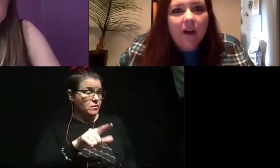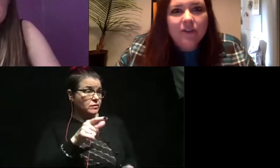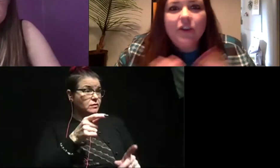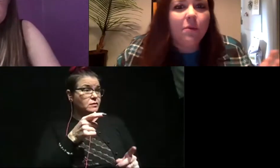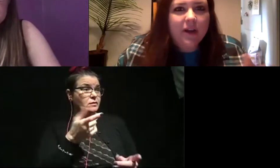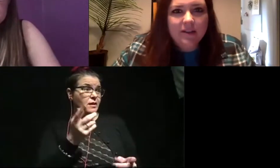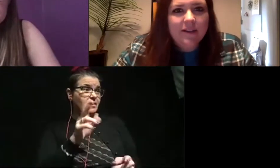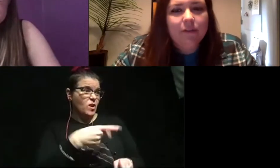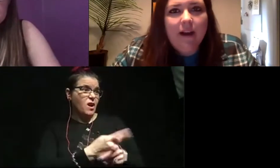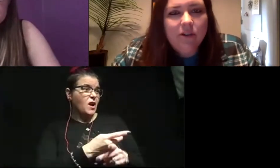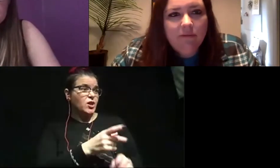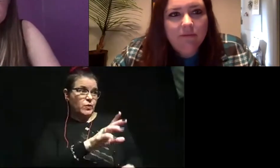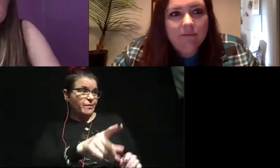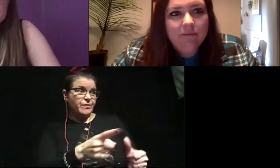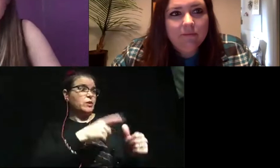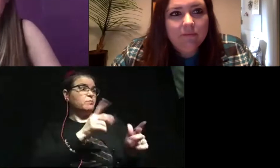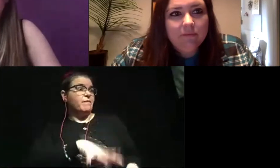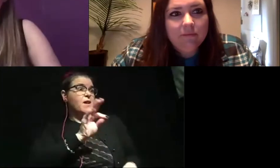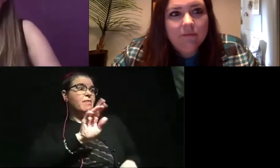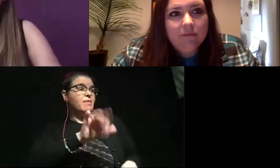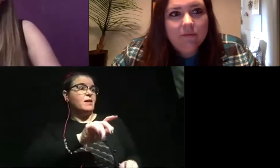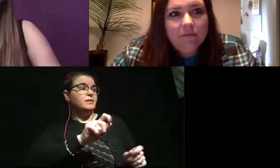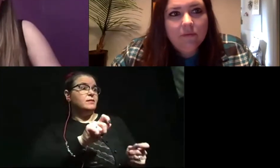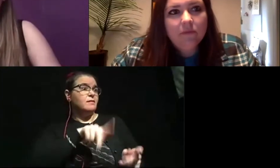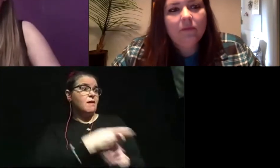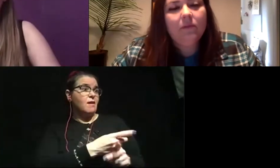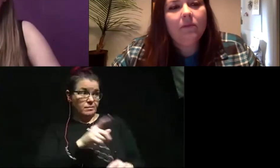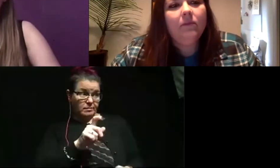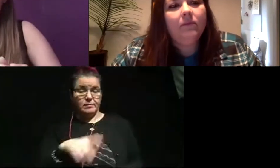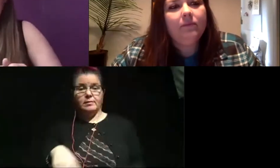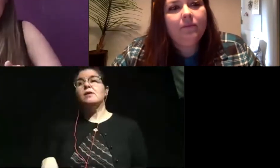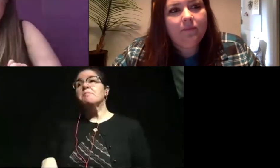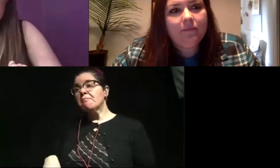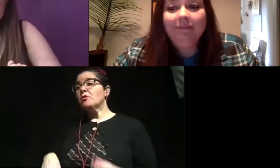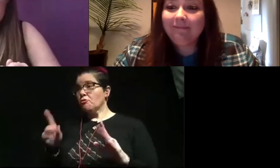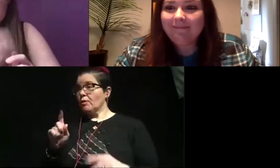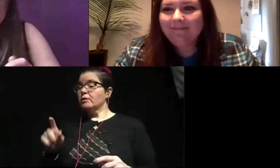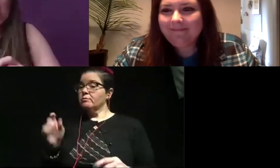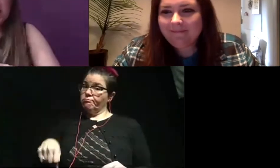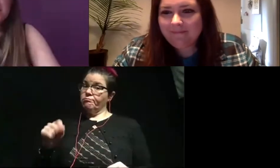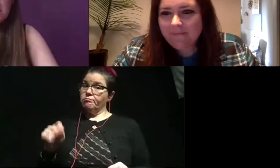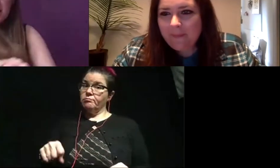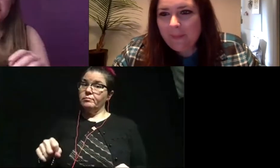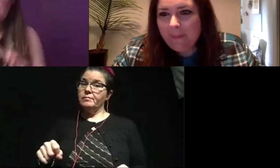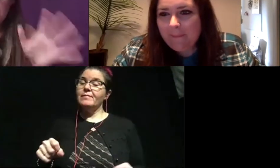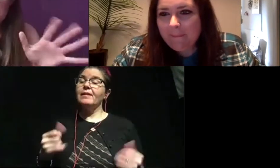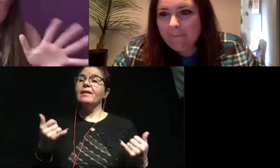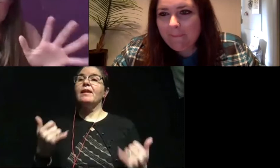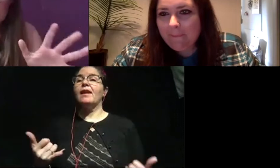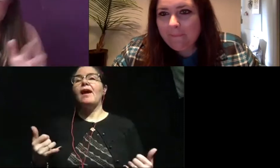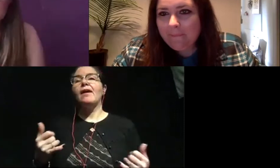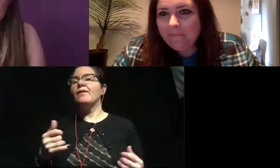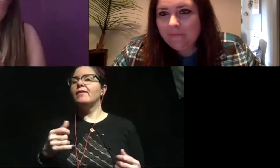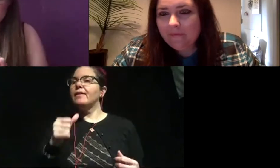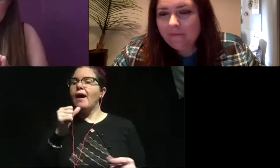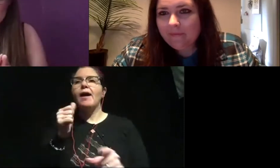type of fossil that nobody else has ever found? That's a great question. So yes. Now these would not be the kinds that you would hear about on